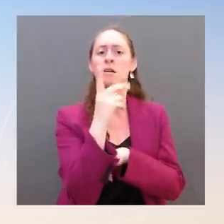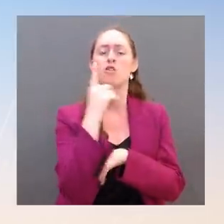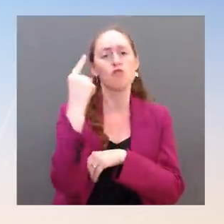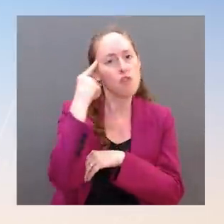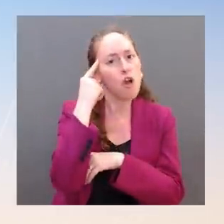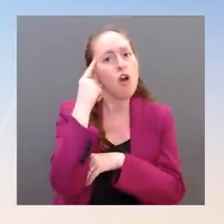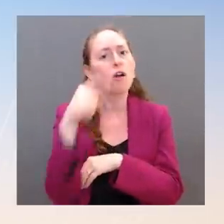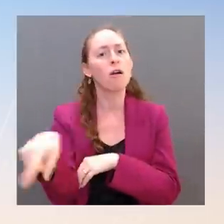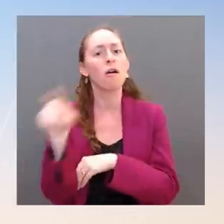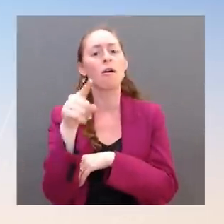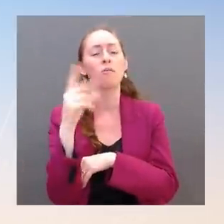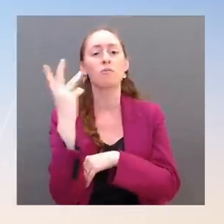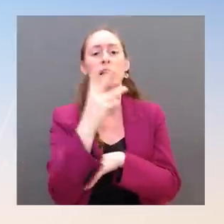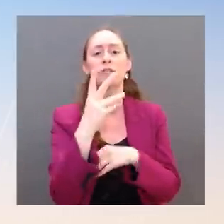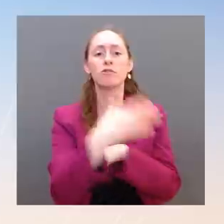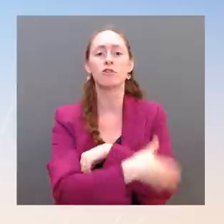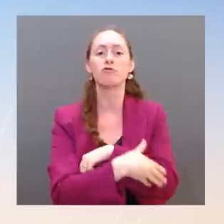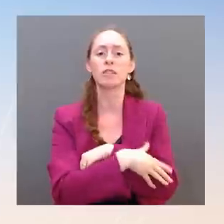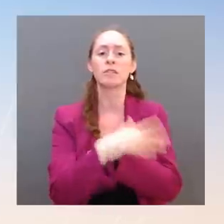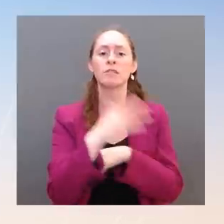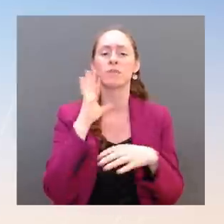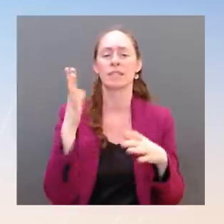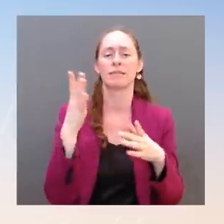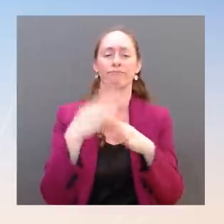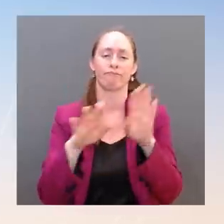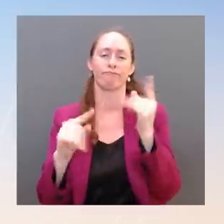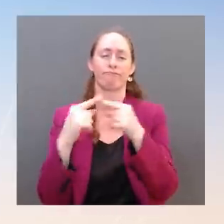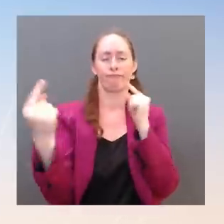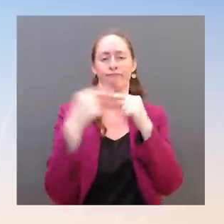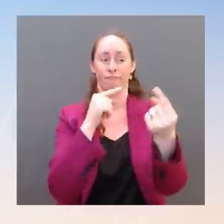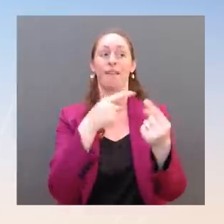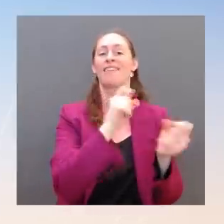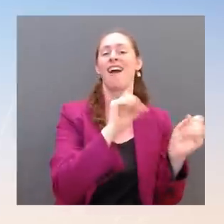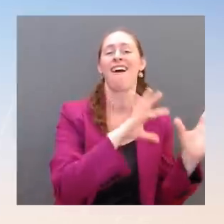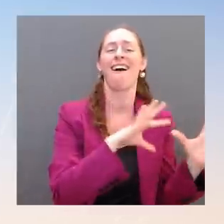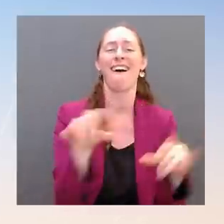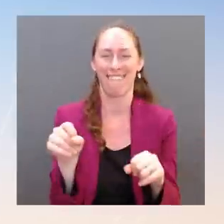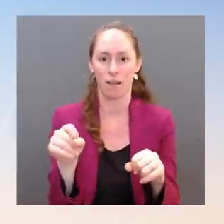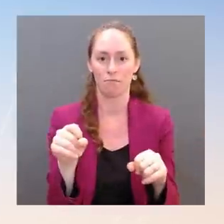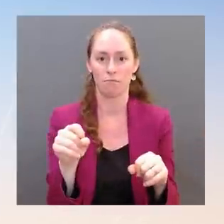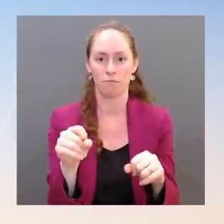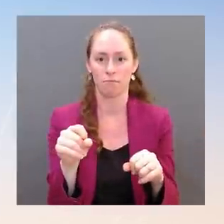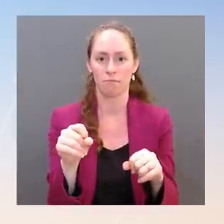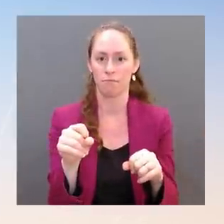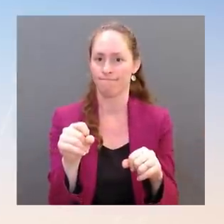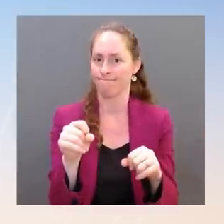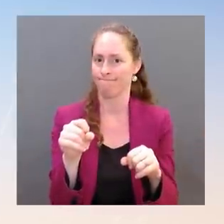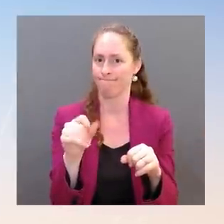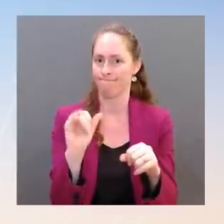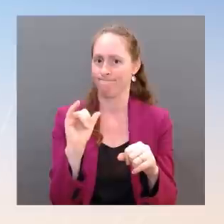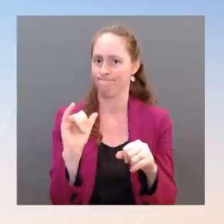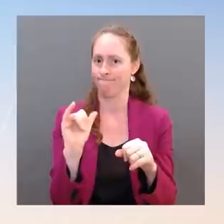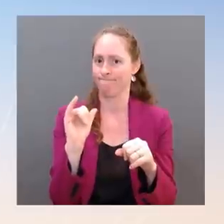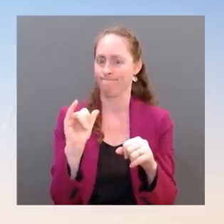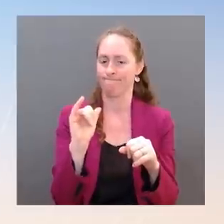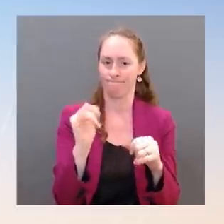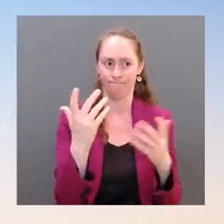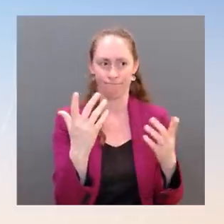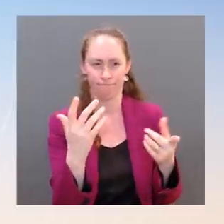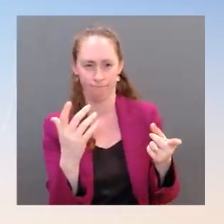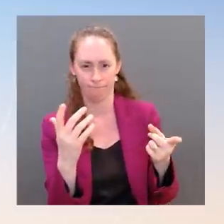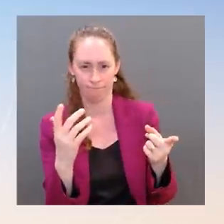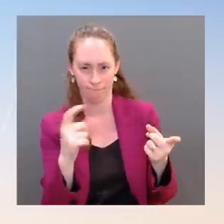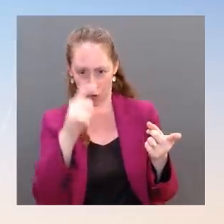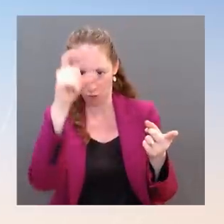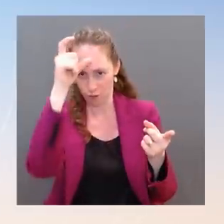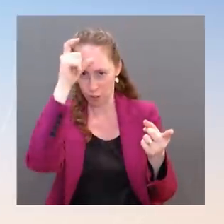example of that? And what about the, I guess, also congressional pushback or the growing congressional pushback to Ukrainian aid? What